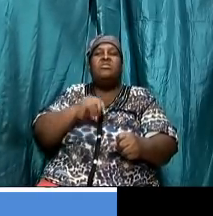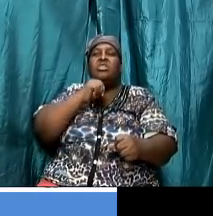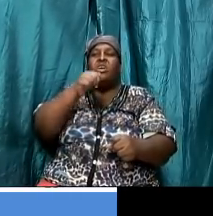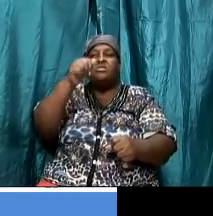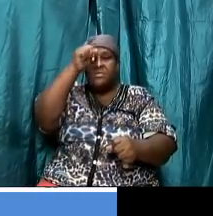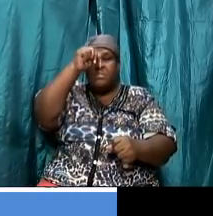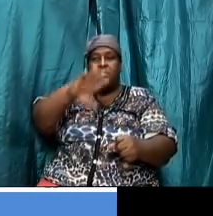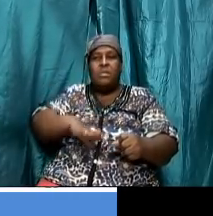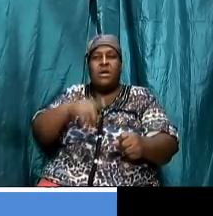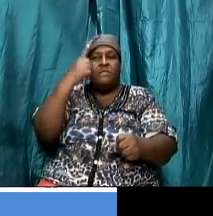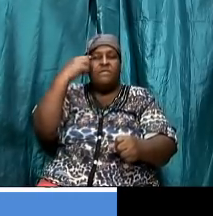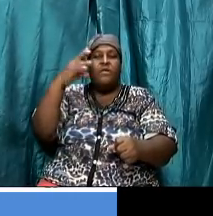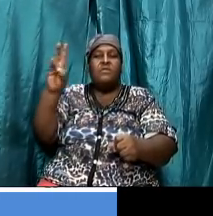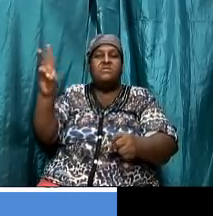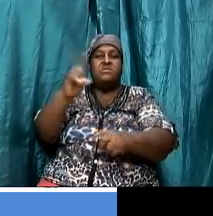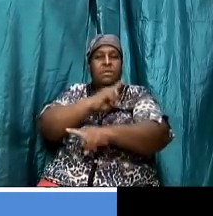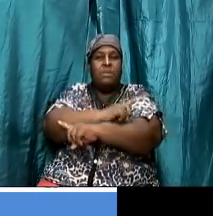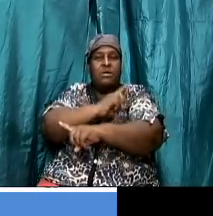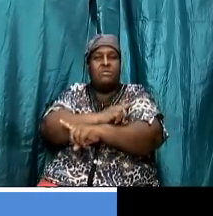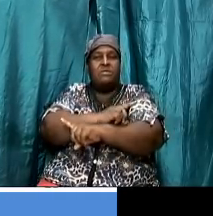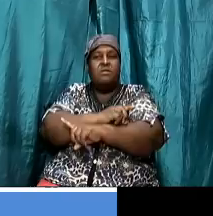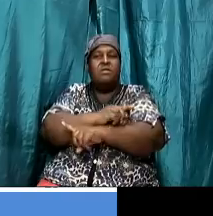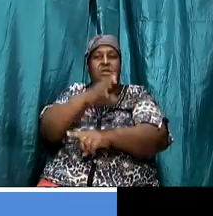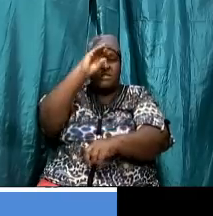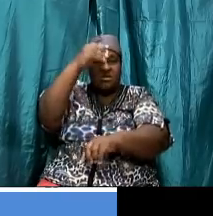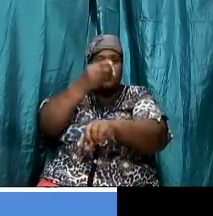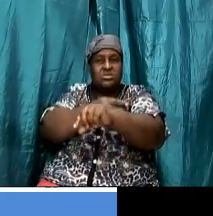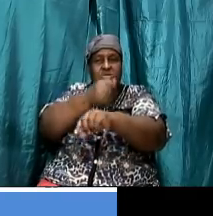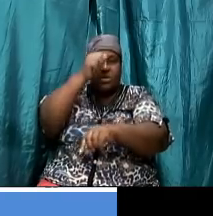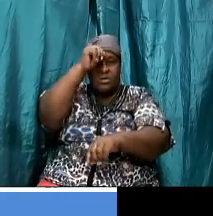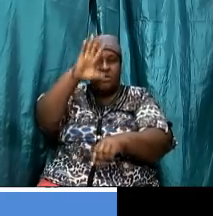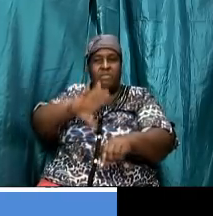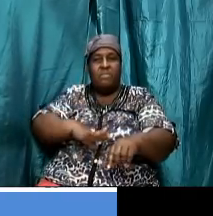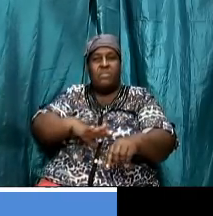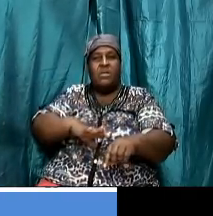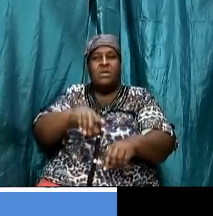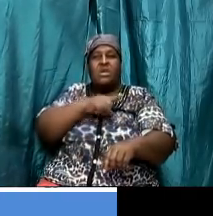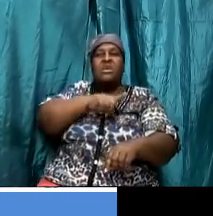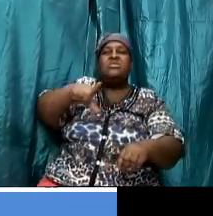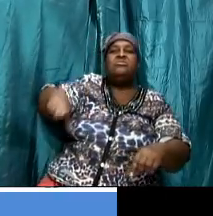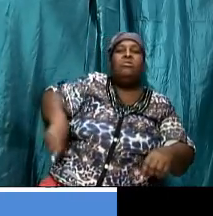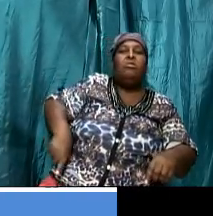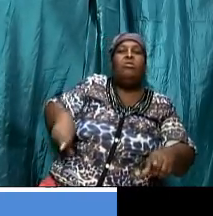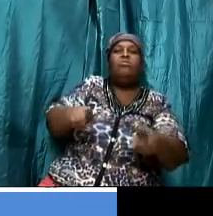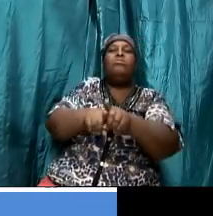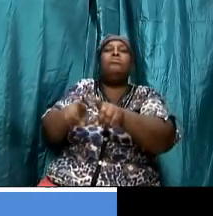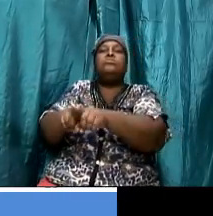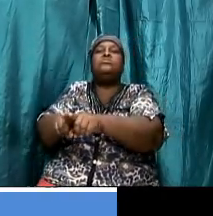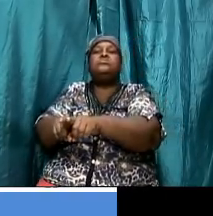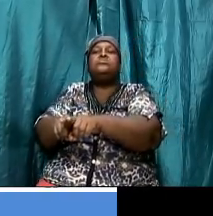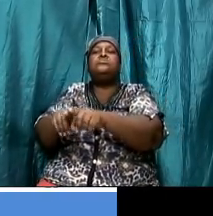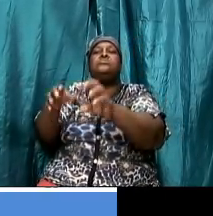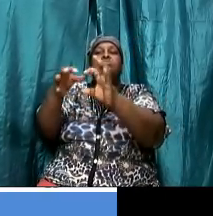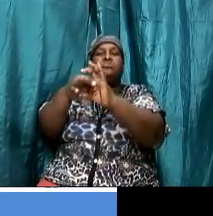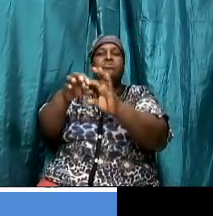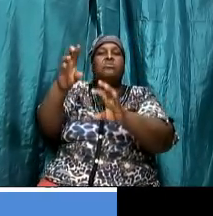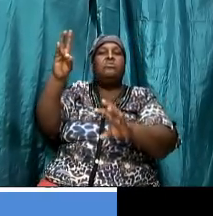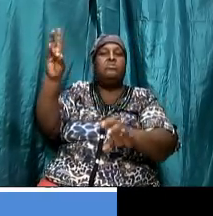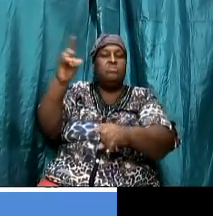therefore the son of man is lord also of the sabbath